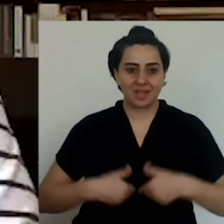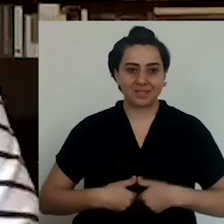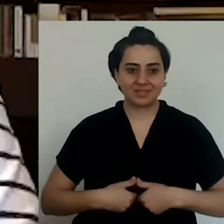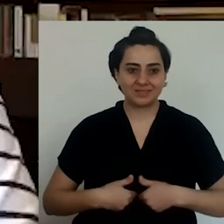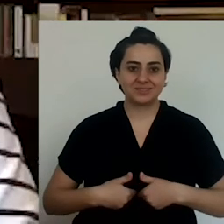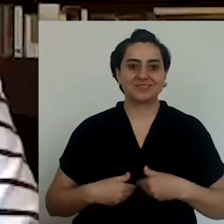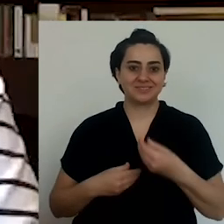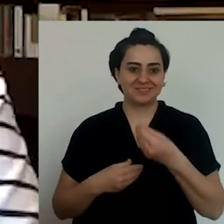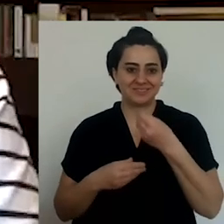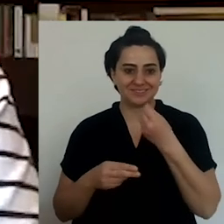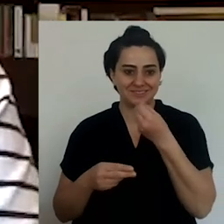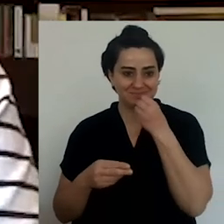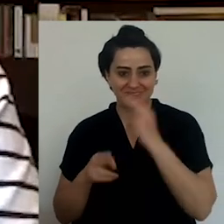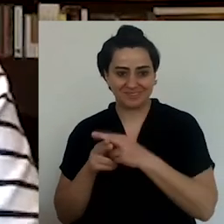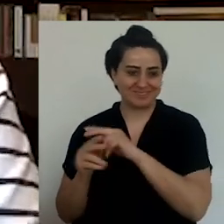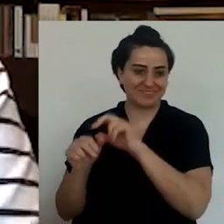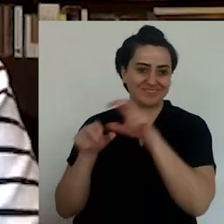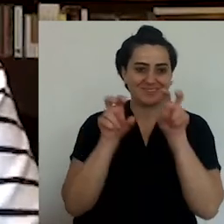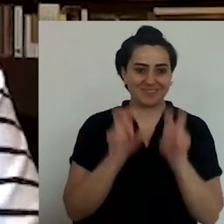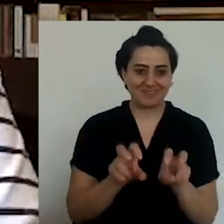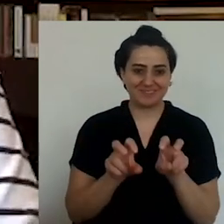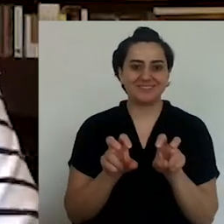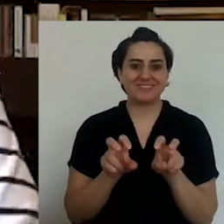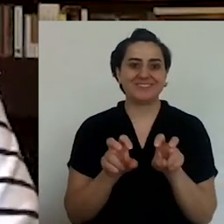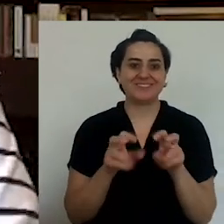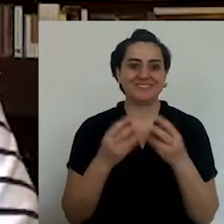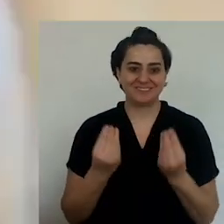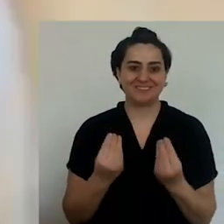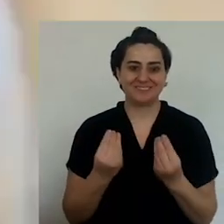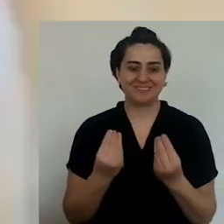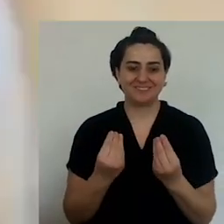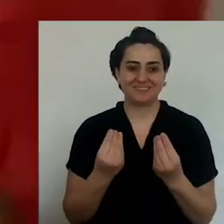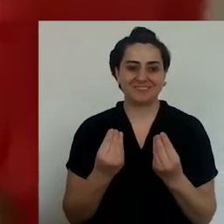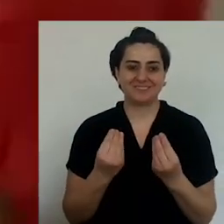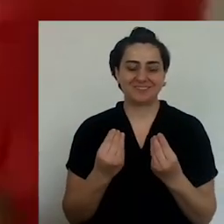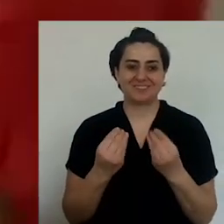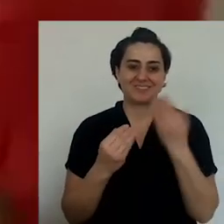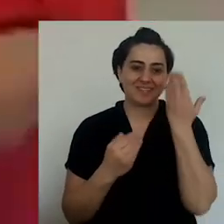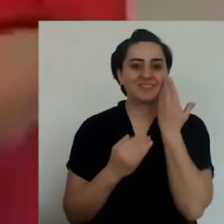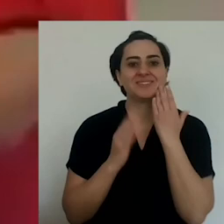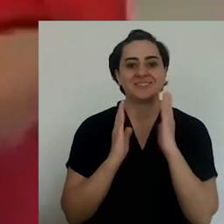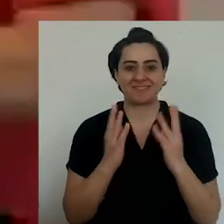discrimination against LGBTI people, by the way. So if you can...